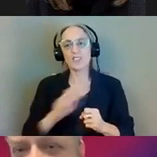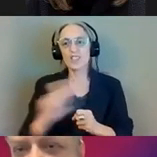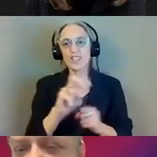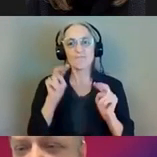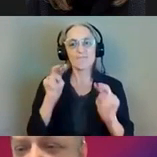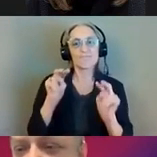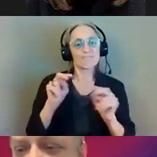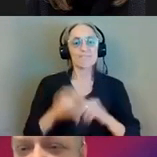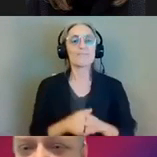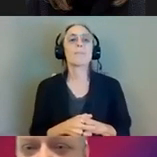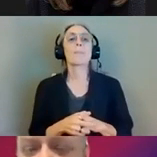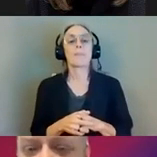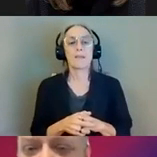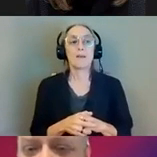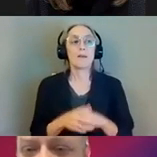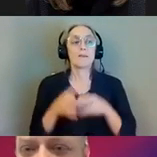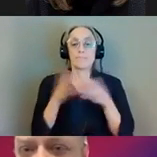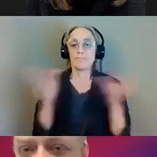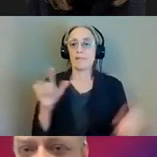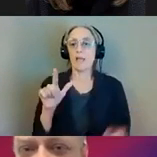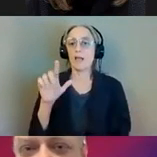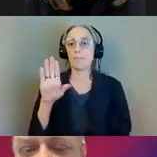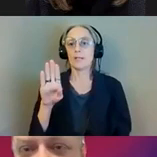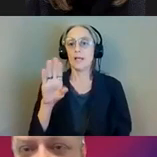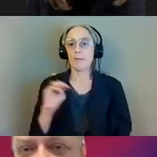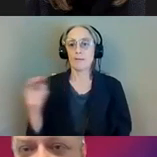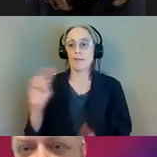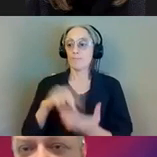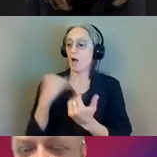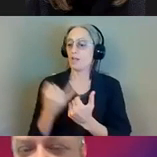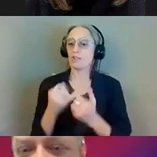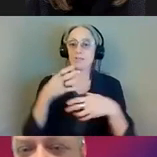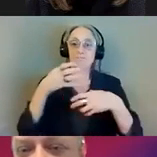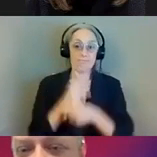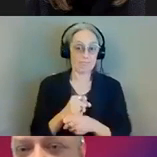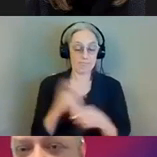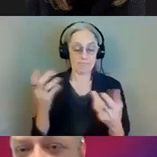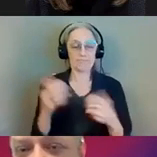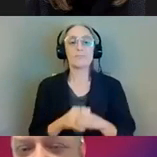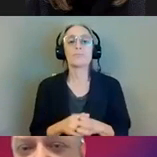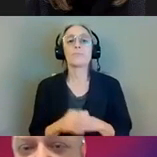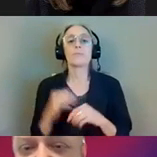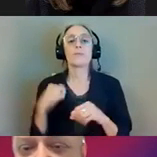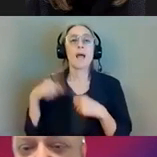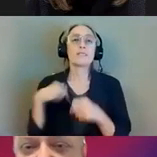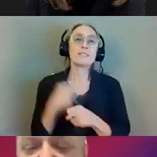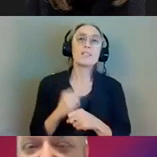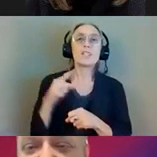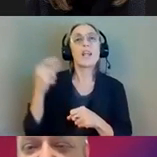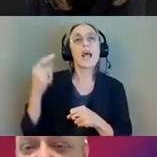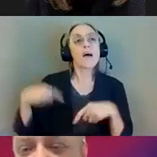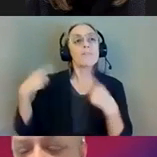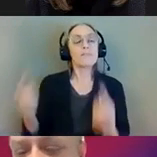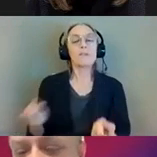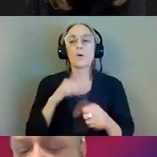So just to give you an overview of the total LBM project for the past year, year and a half, we've been working on the